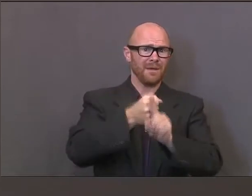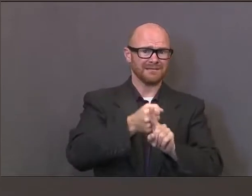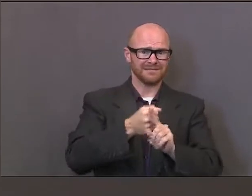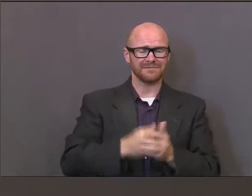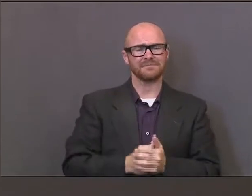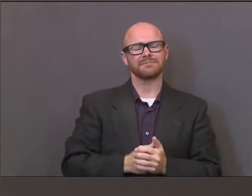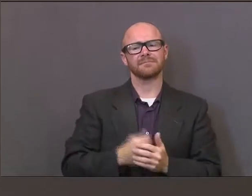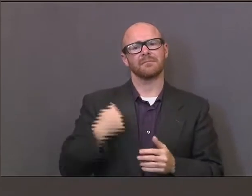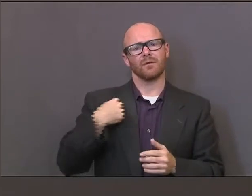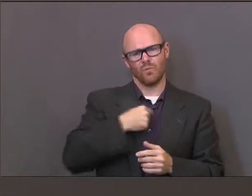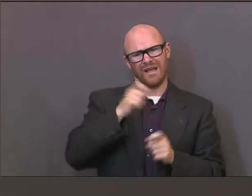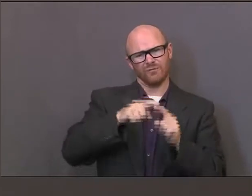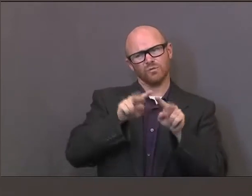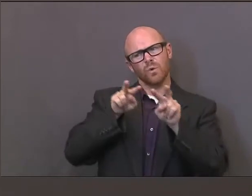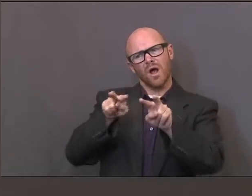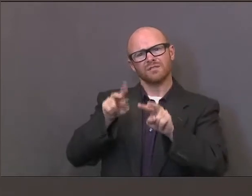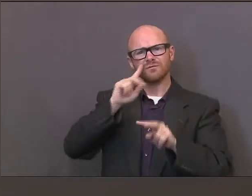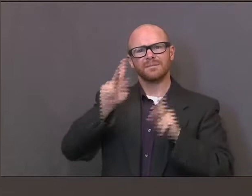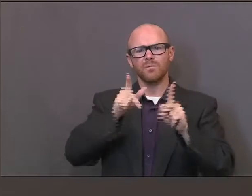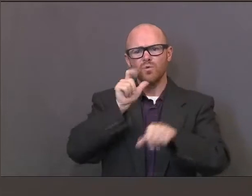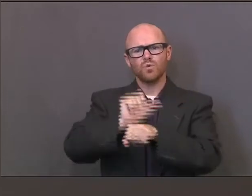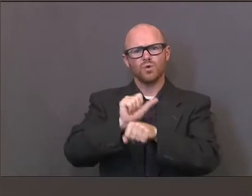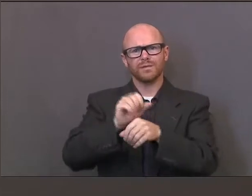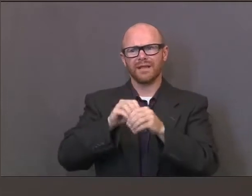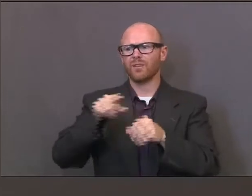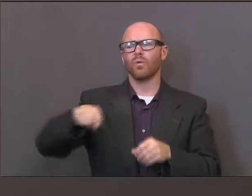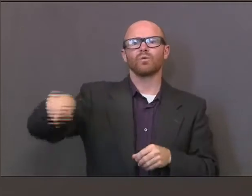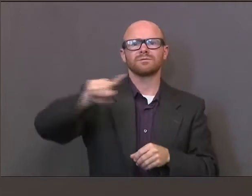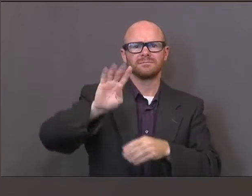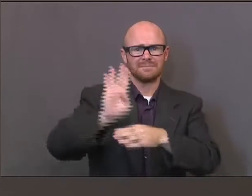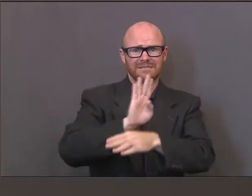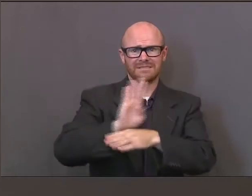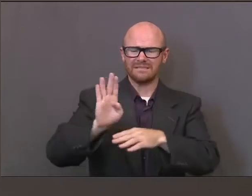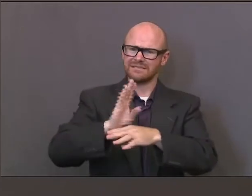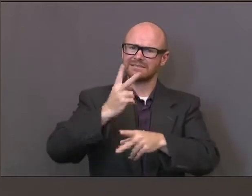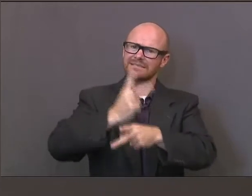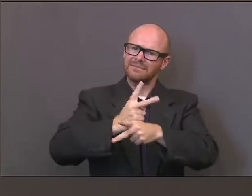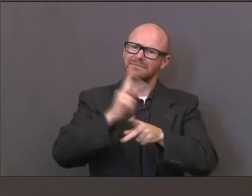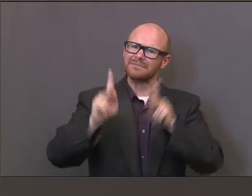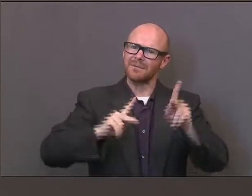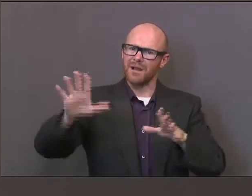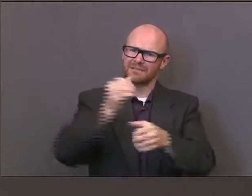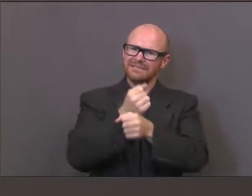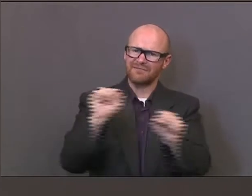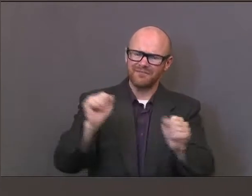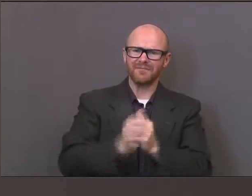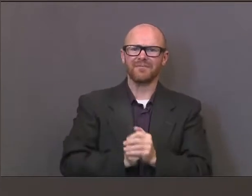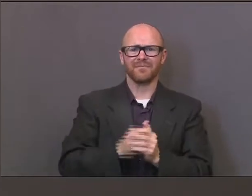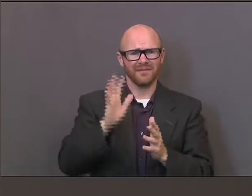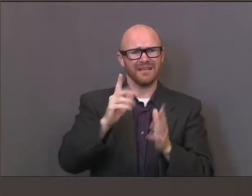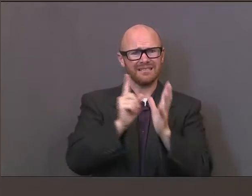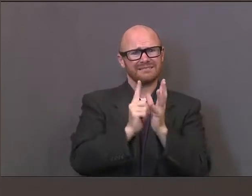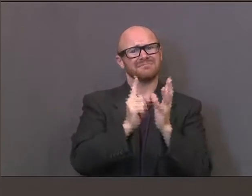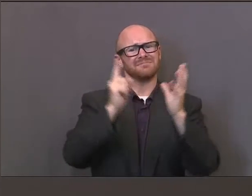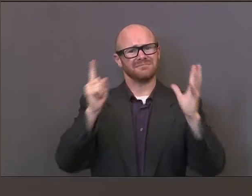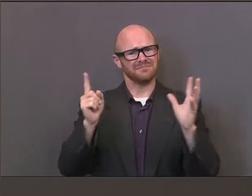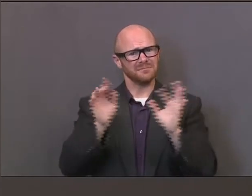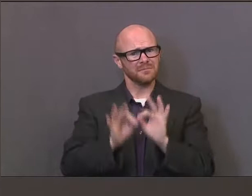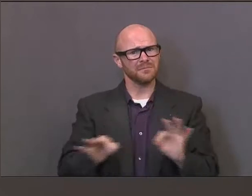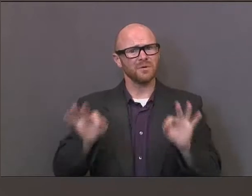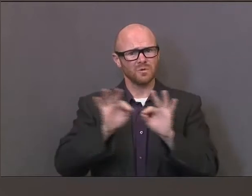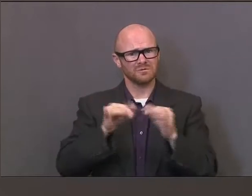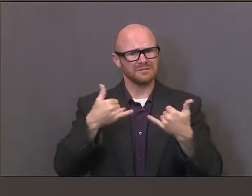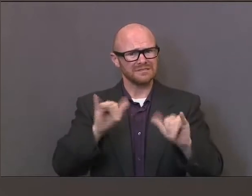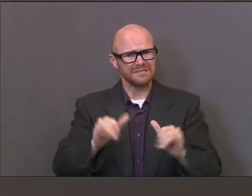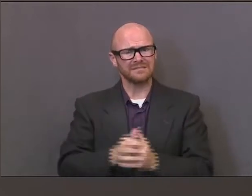those who work in these establishments to keep them safe and remind everybody to keep social distancing and certainly to